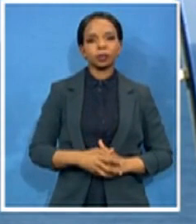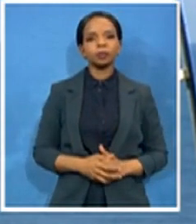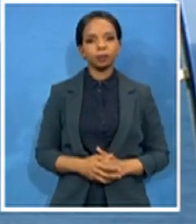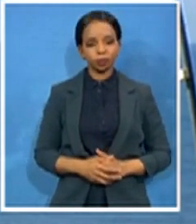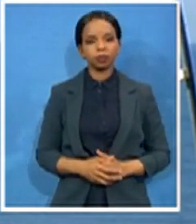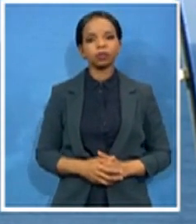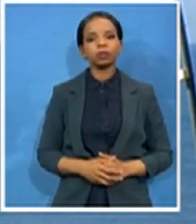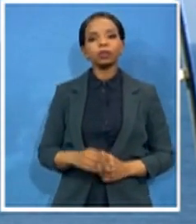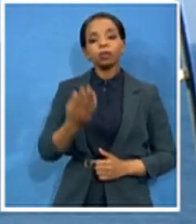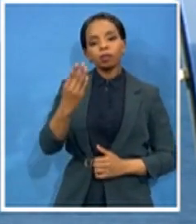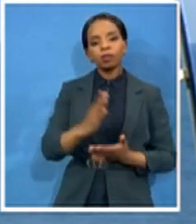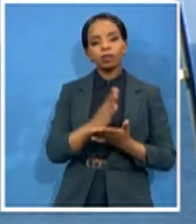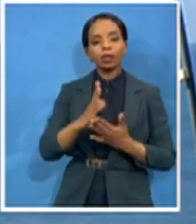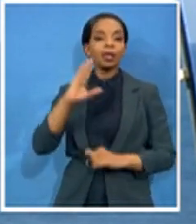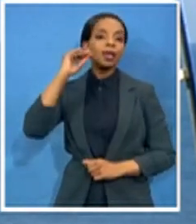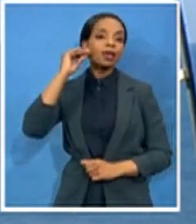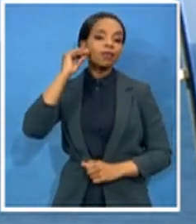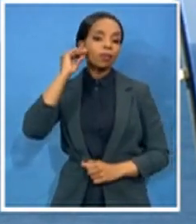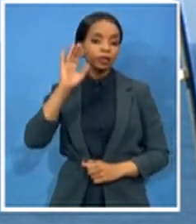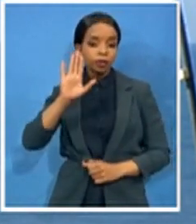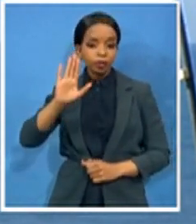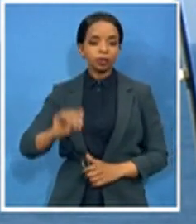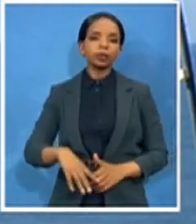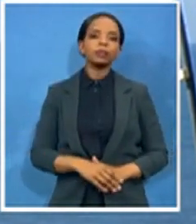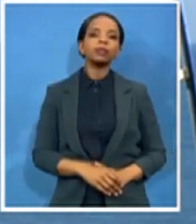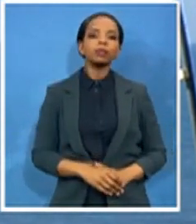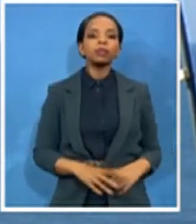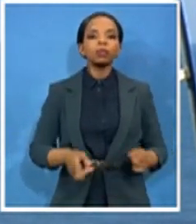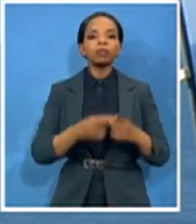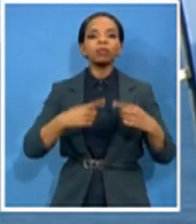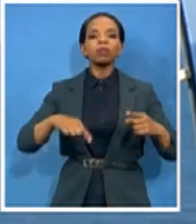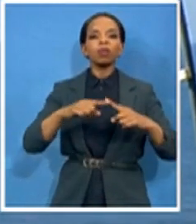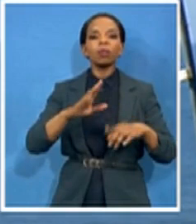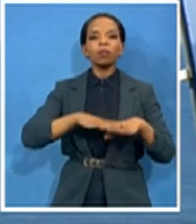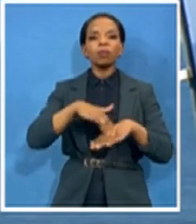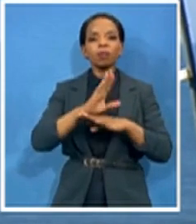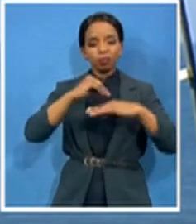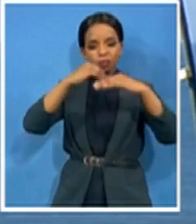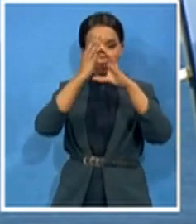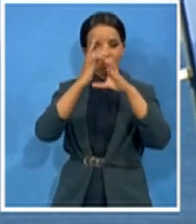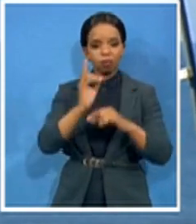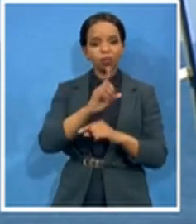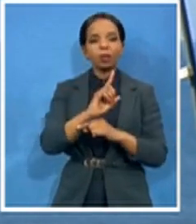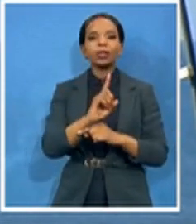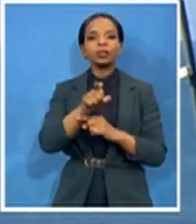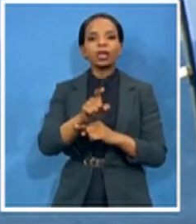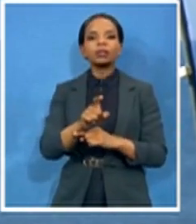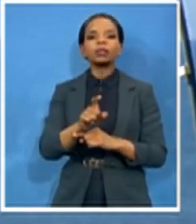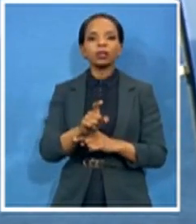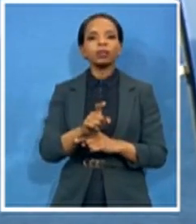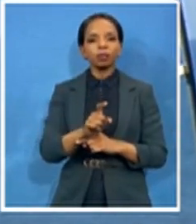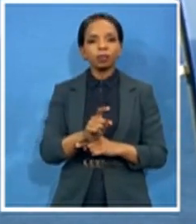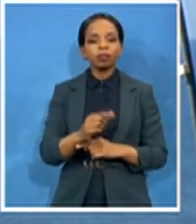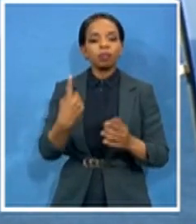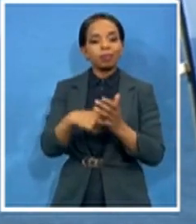B. Part A really deals with the stopped department from proceeding with the procurement of the scooter. And that's what we've